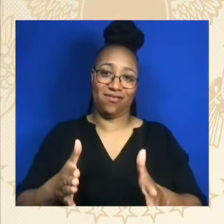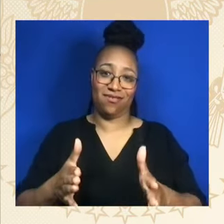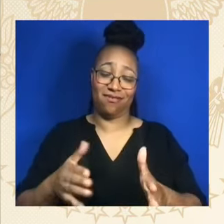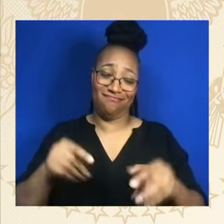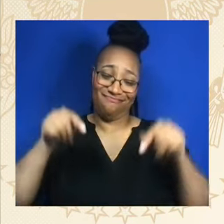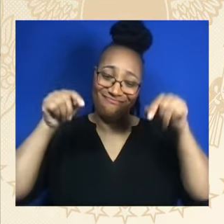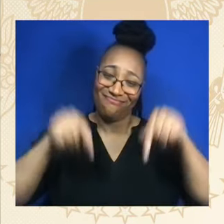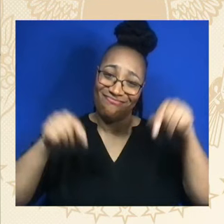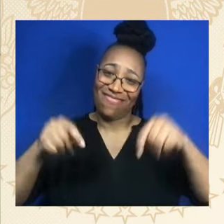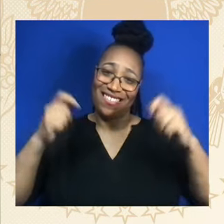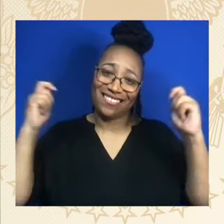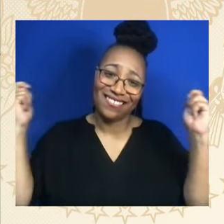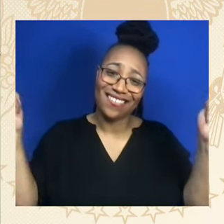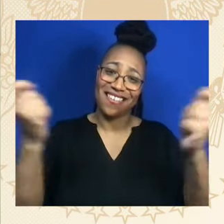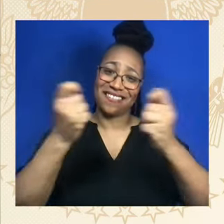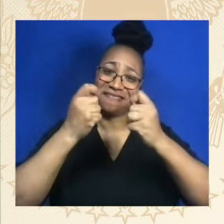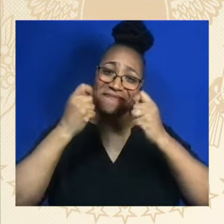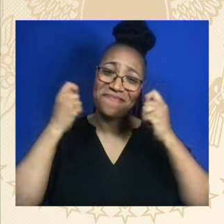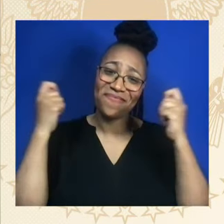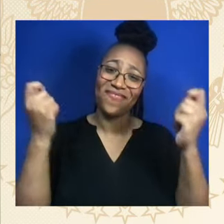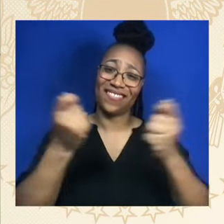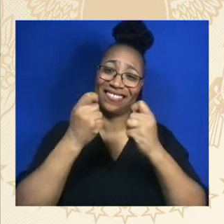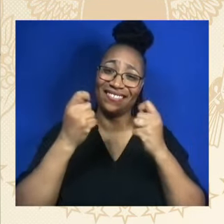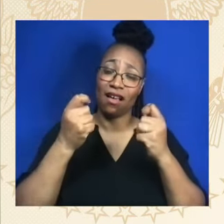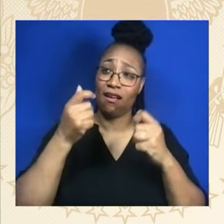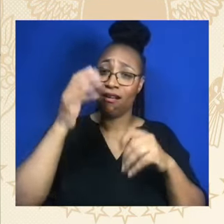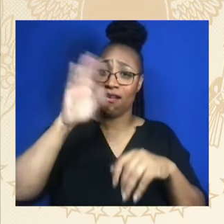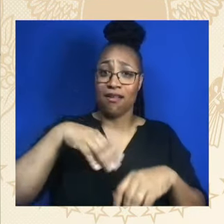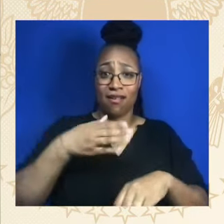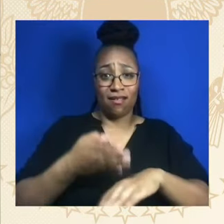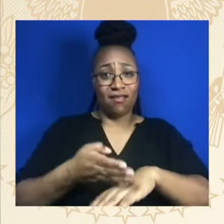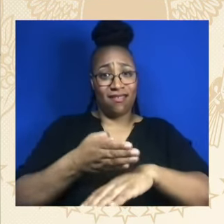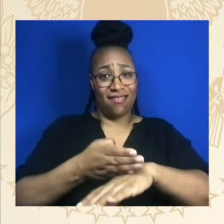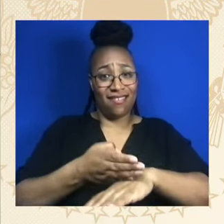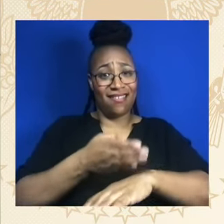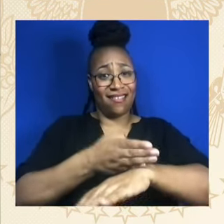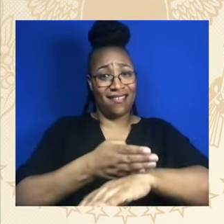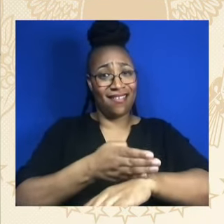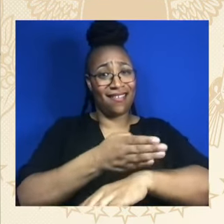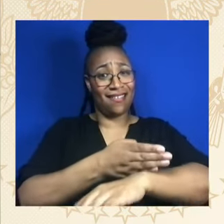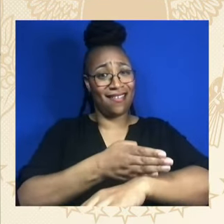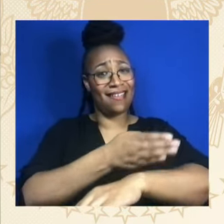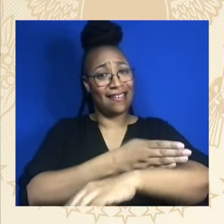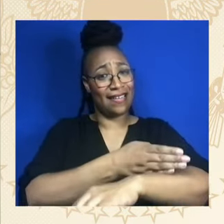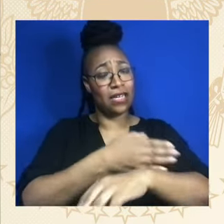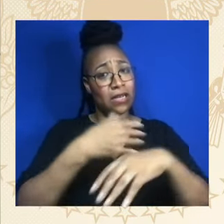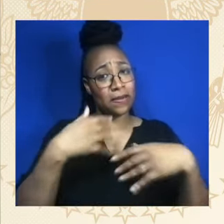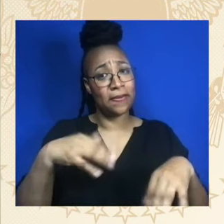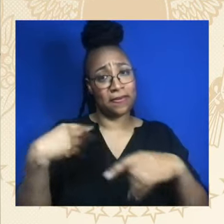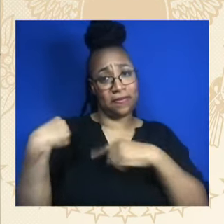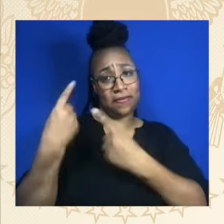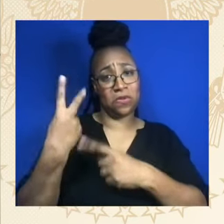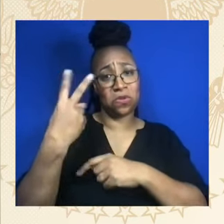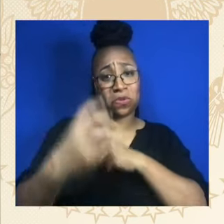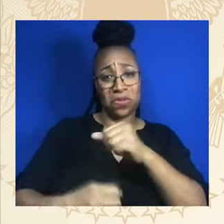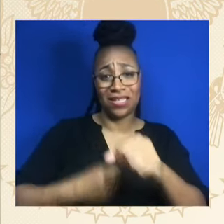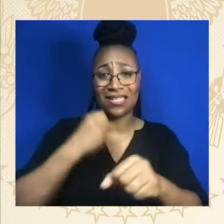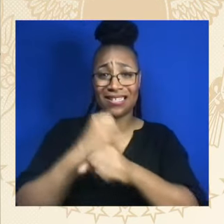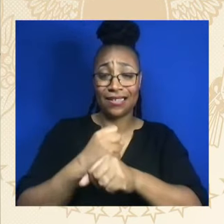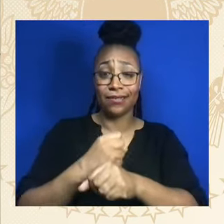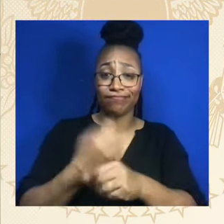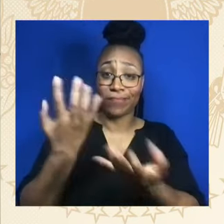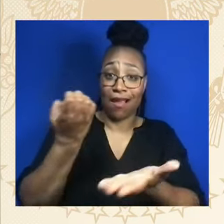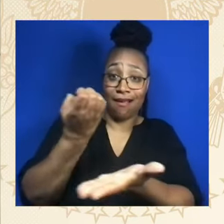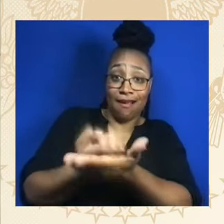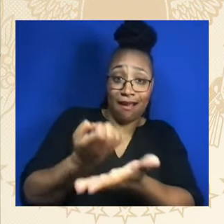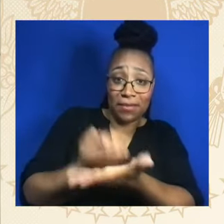stronger, more resilient, more equitable economy that grows from the bottom up and the middle out. So the poor have a ladder up, the middle class do